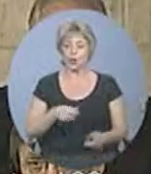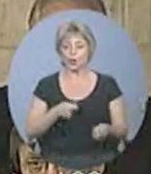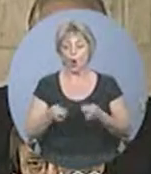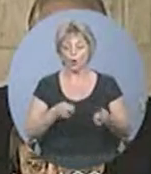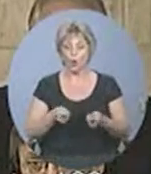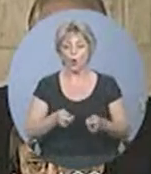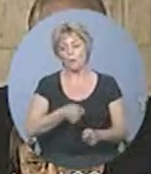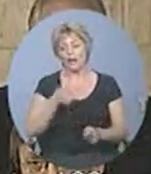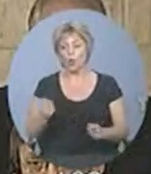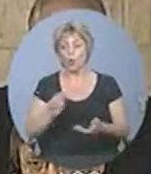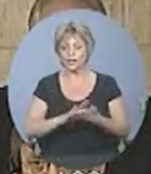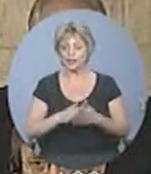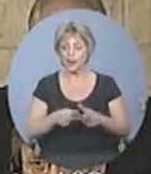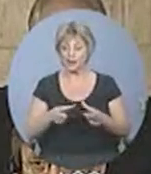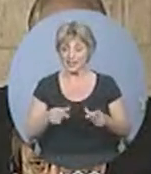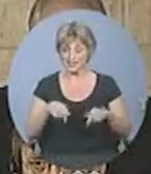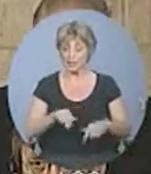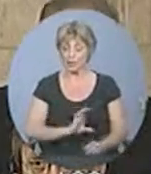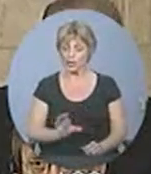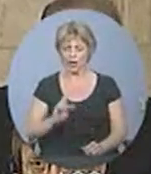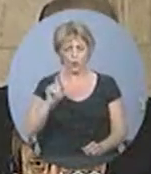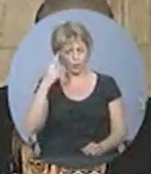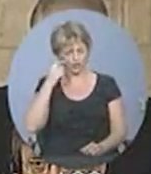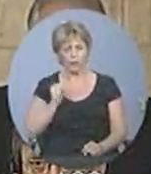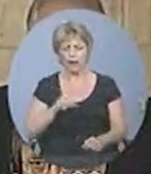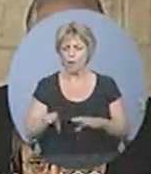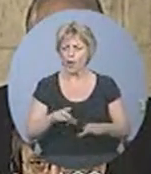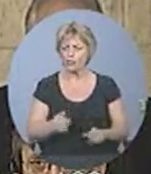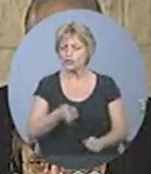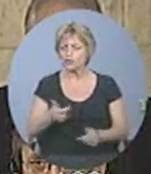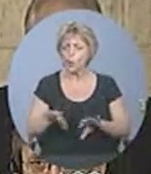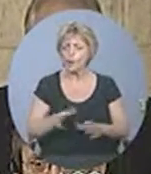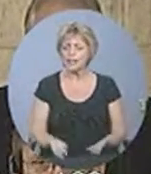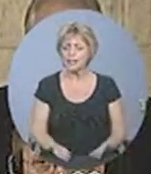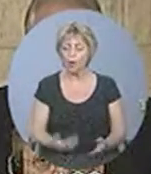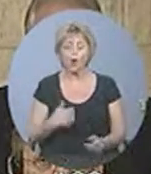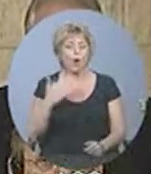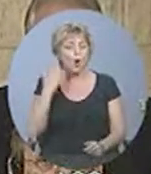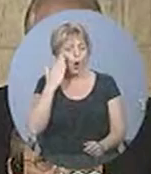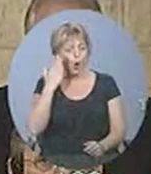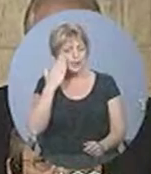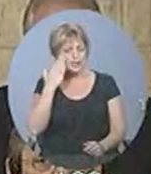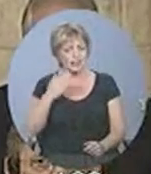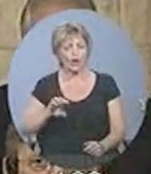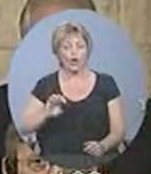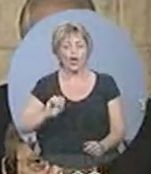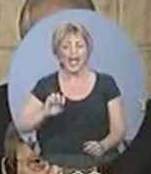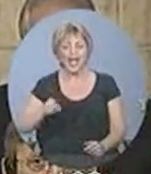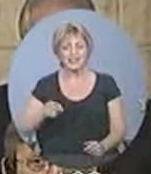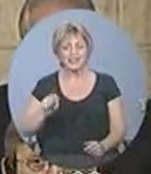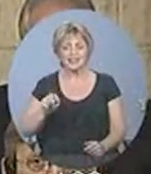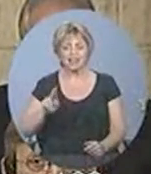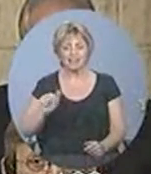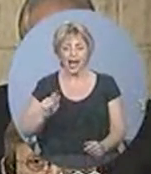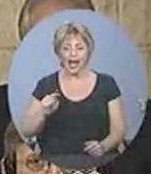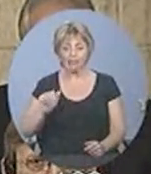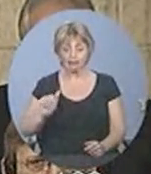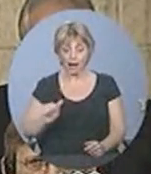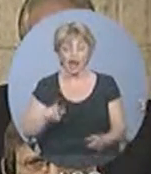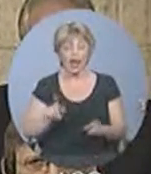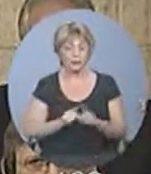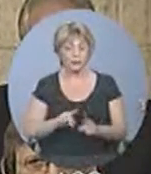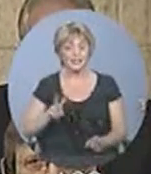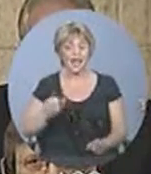jobs lost on that approval. And yet, Valley Inco made twice the profit in two years that Inco made in the previous ten.